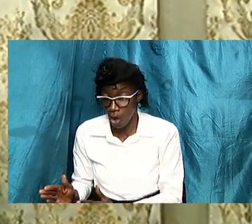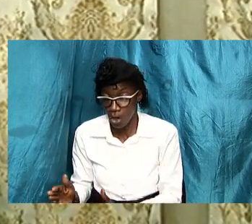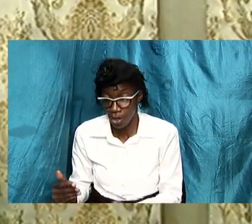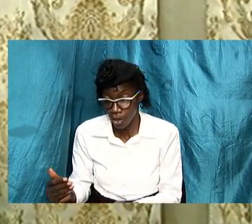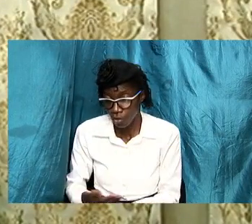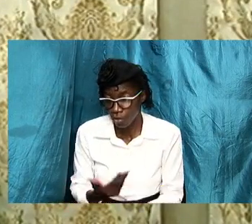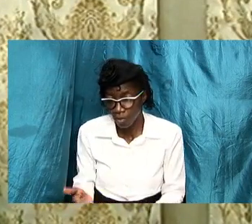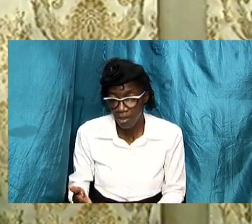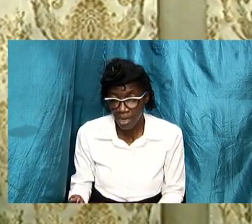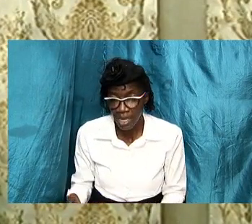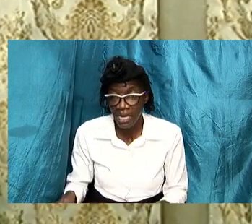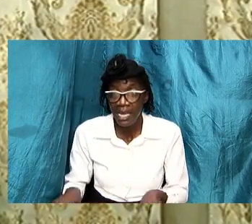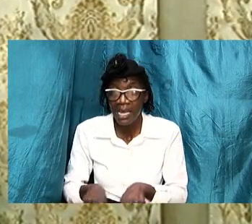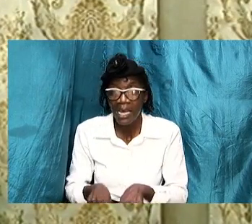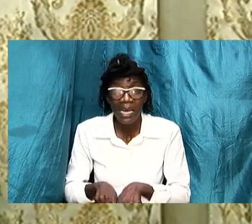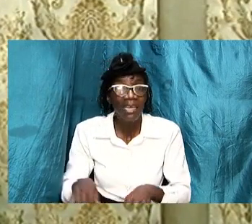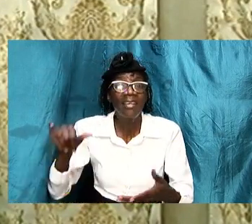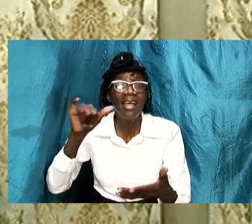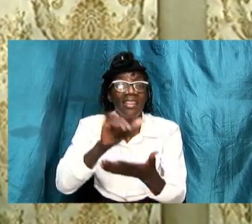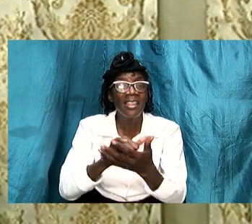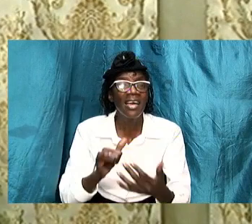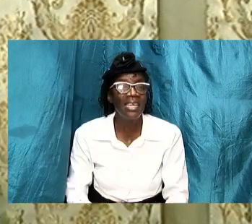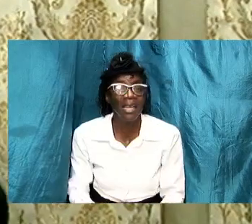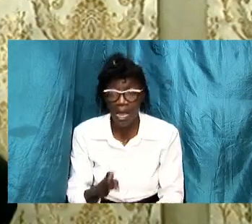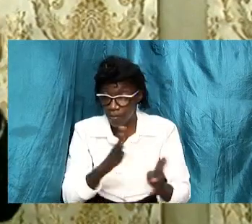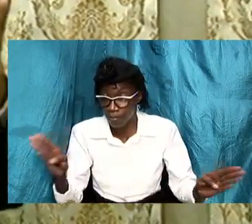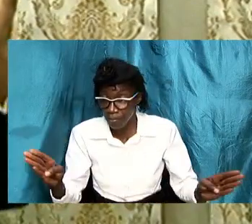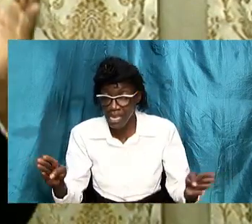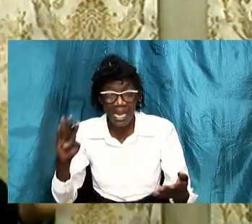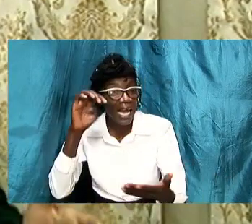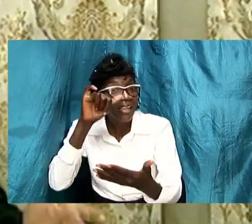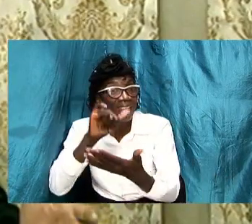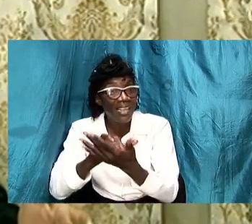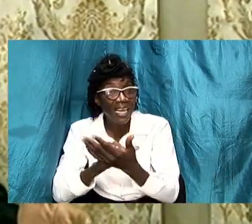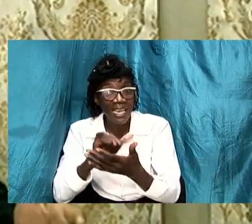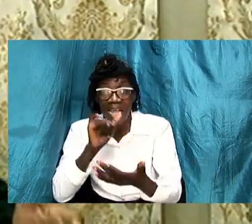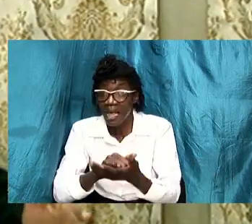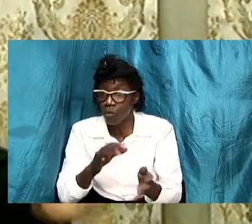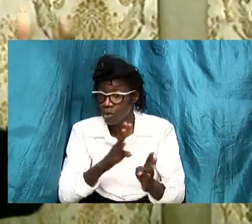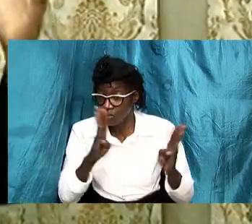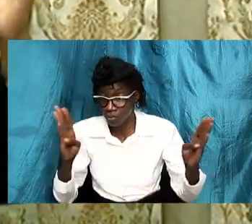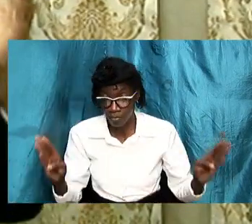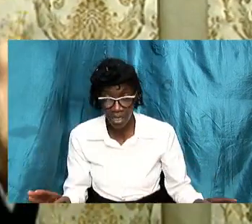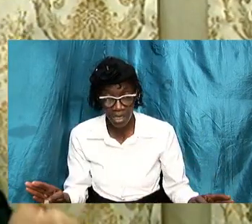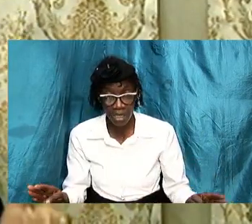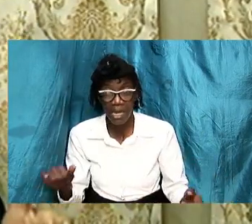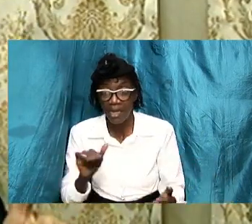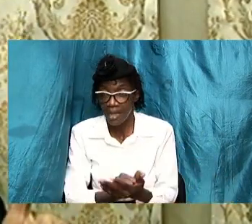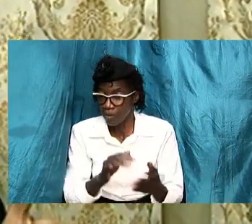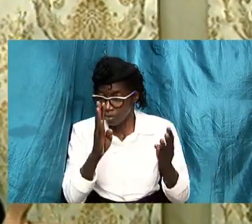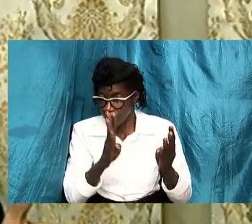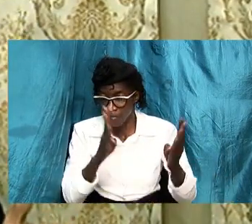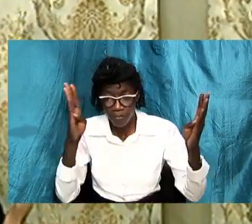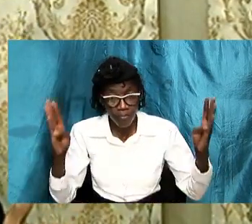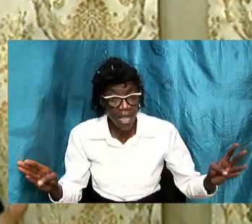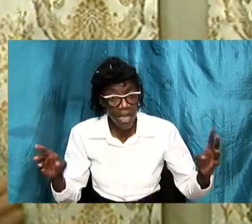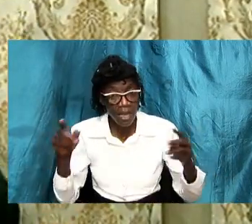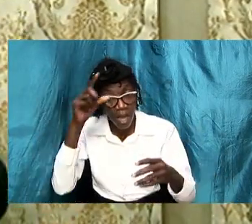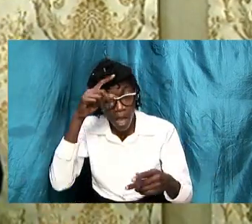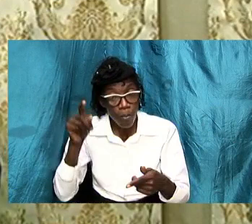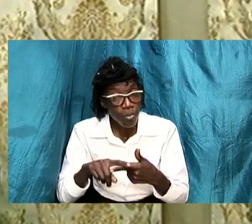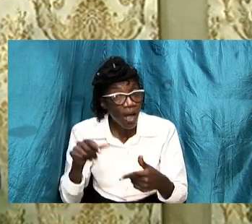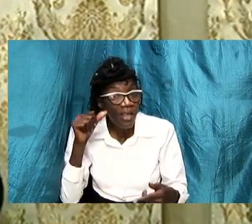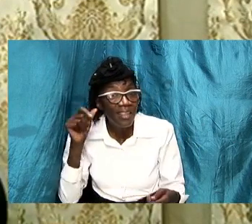major as that because that was major that was huge brothers and sisters